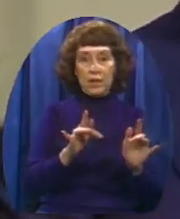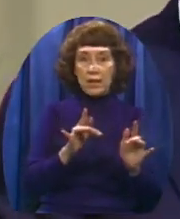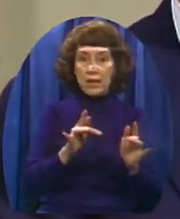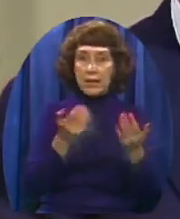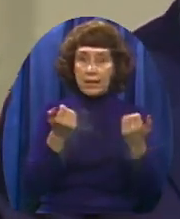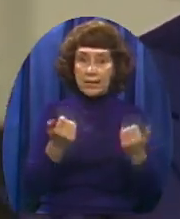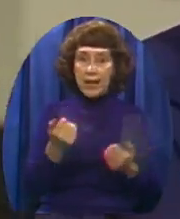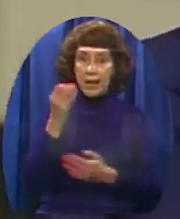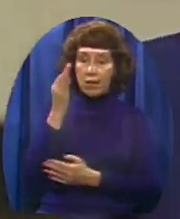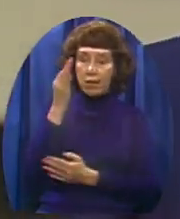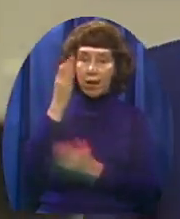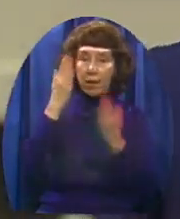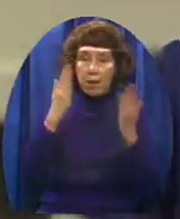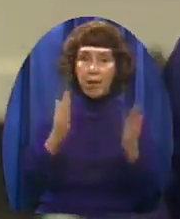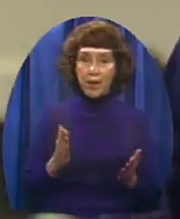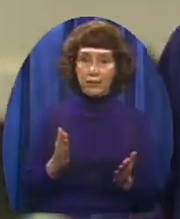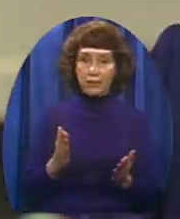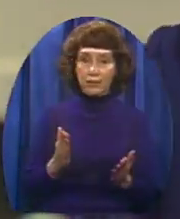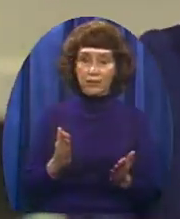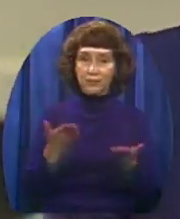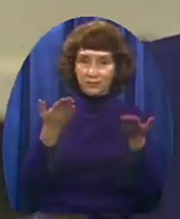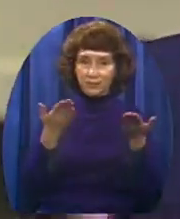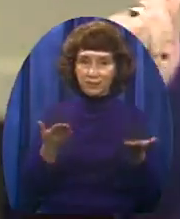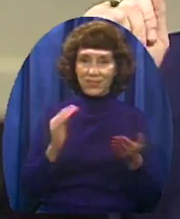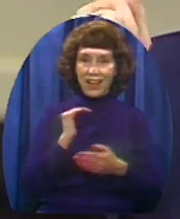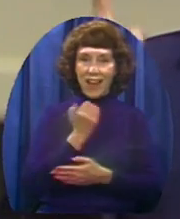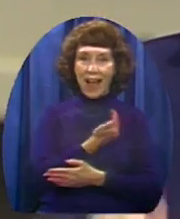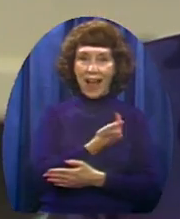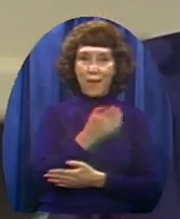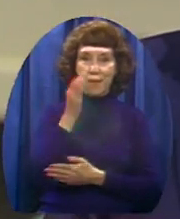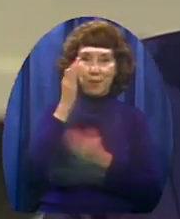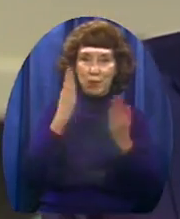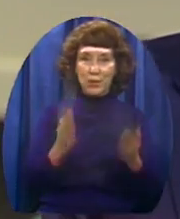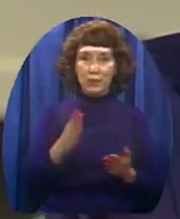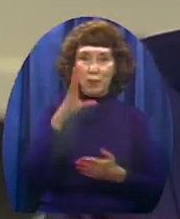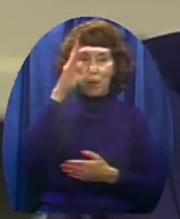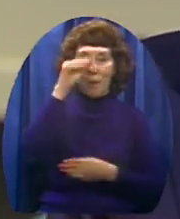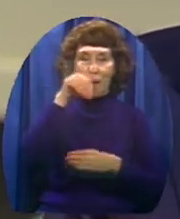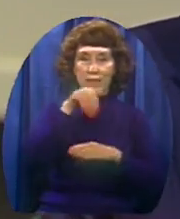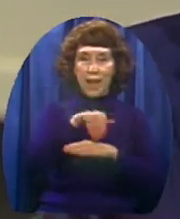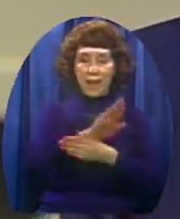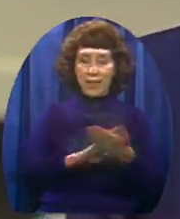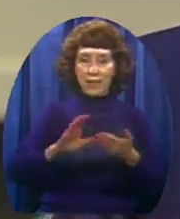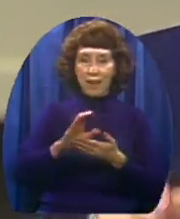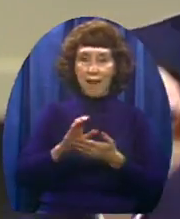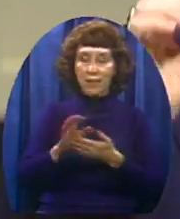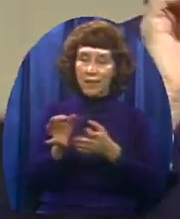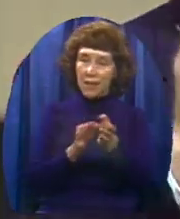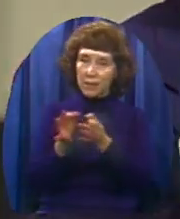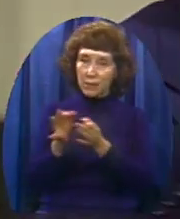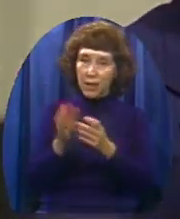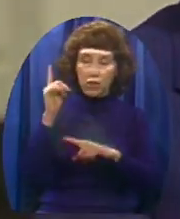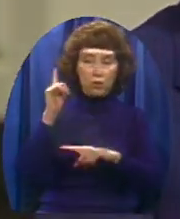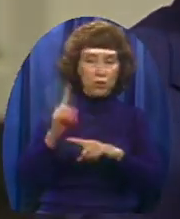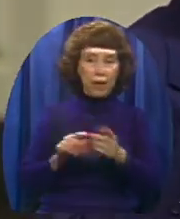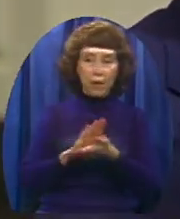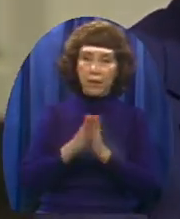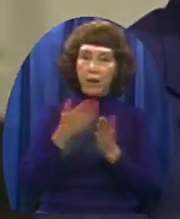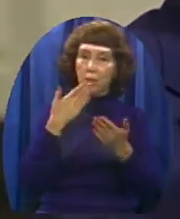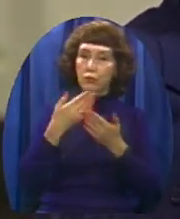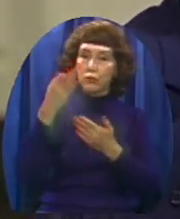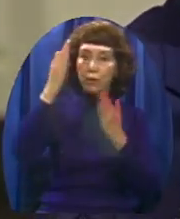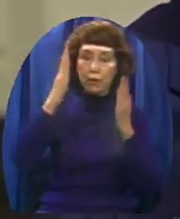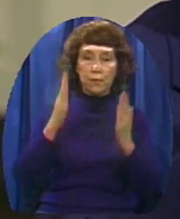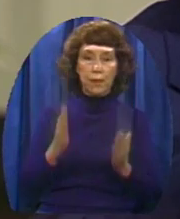pastoral candidates I call you preacher boys You can't be a good pastor Until you develop a